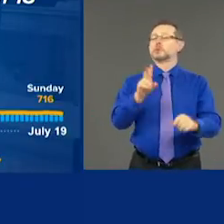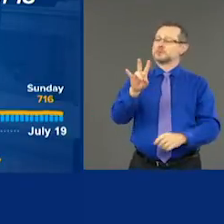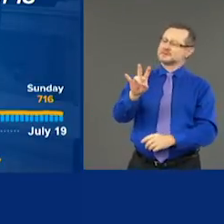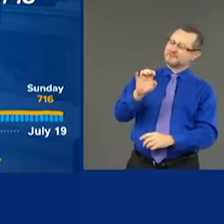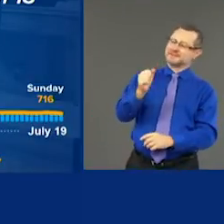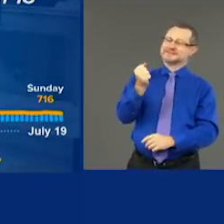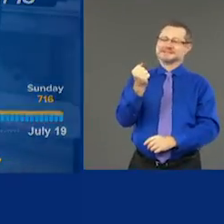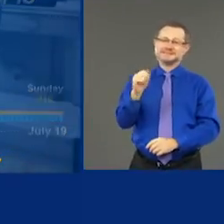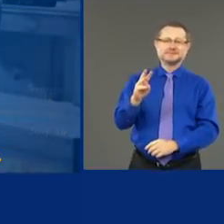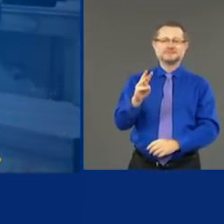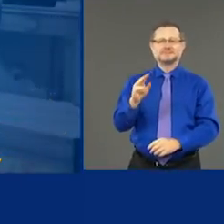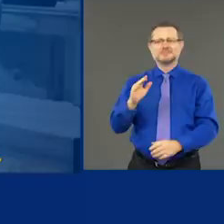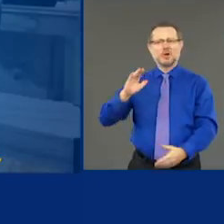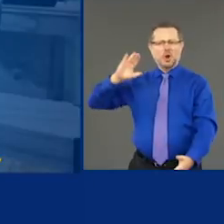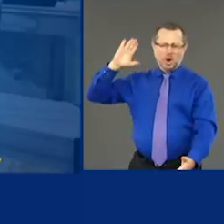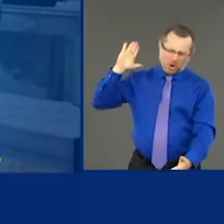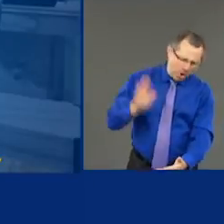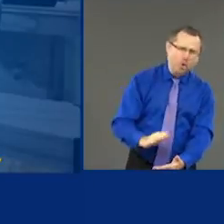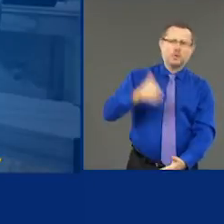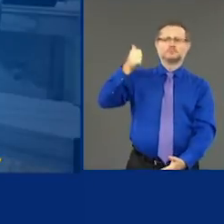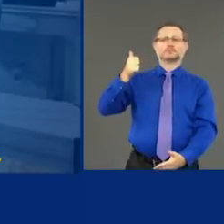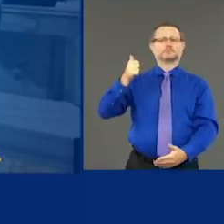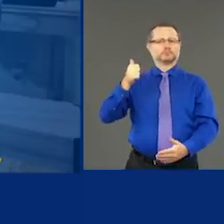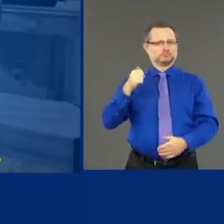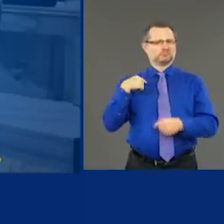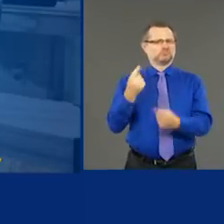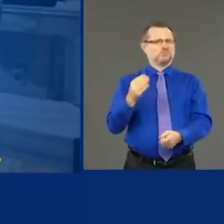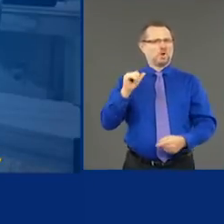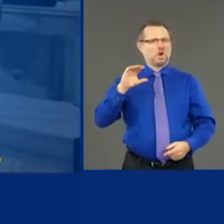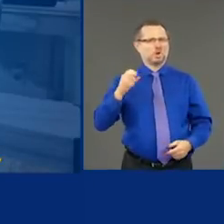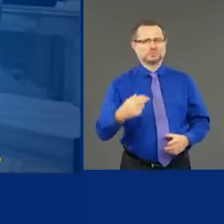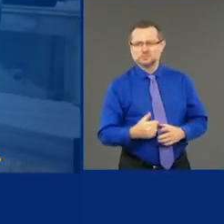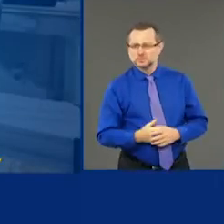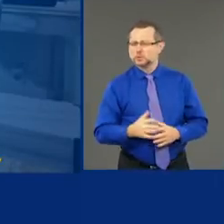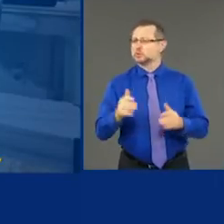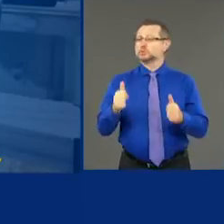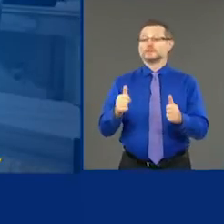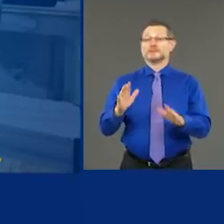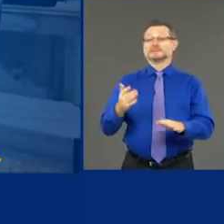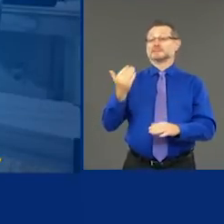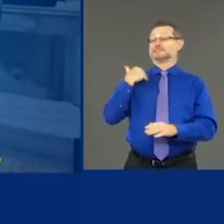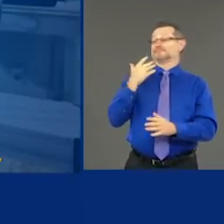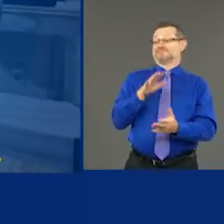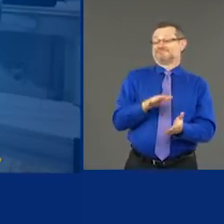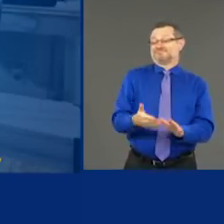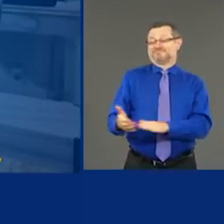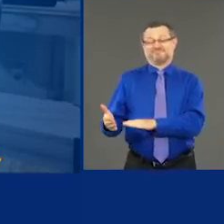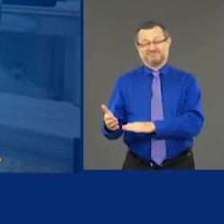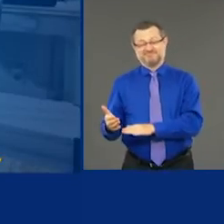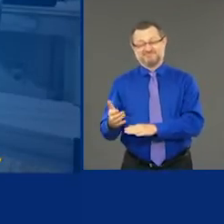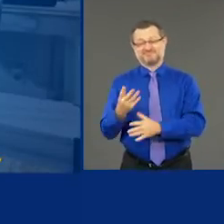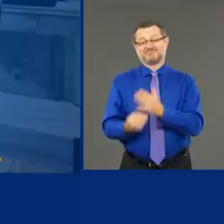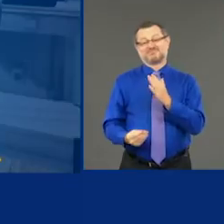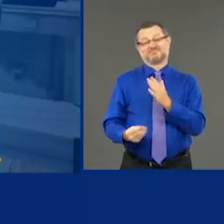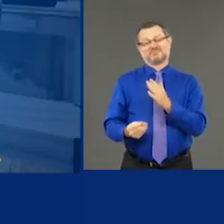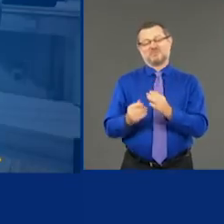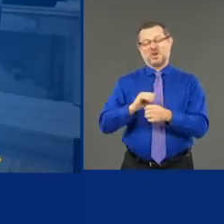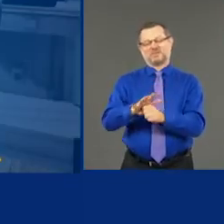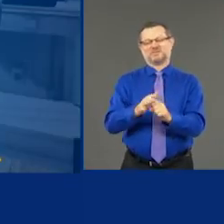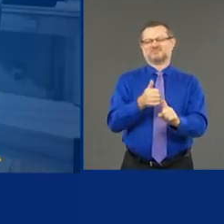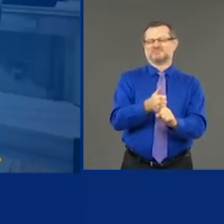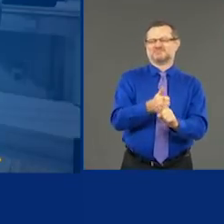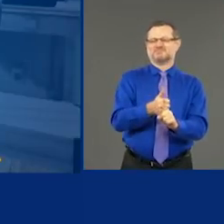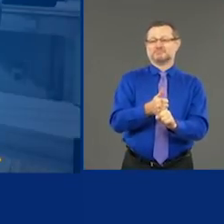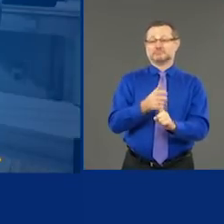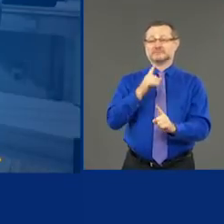716. Great. Number of lives lost to COVID, eight. Again, we don't want to